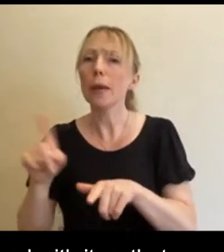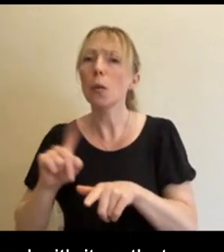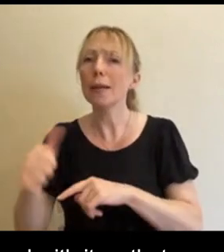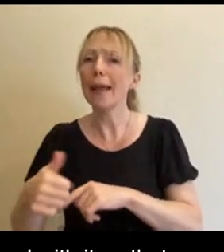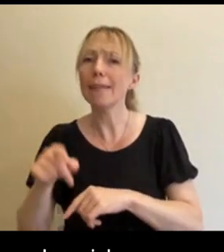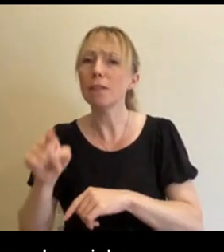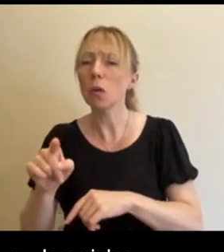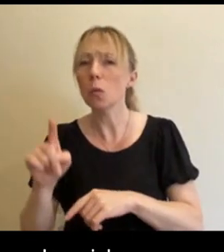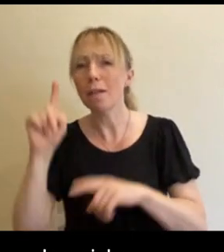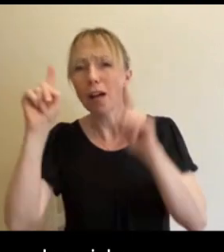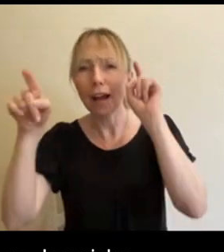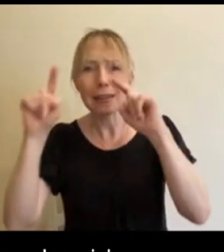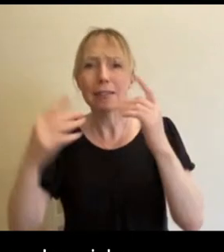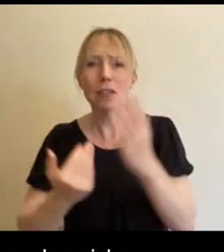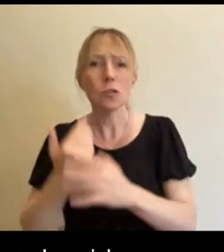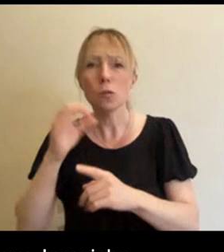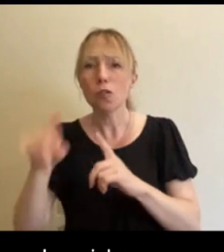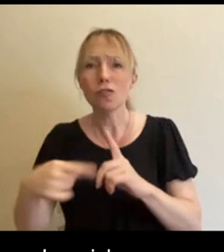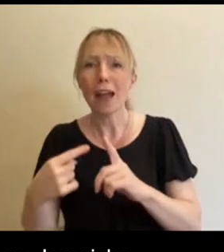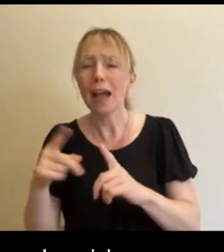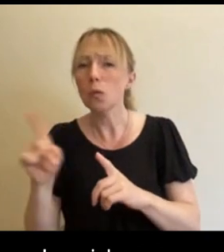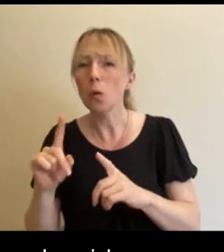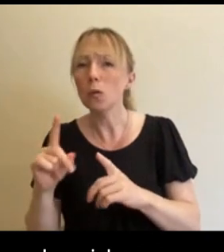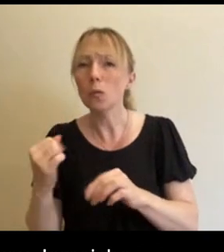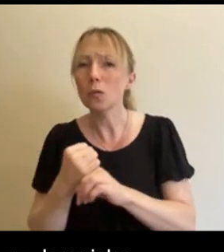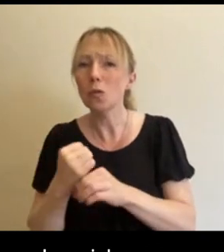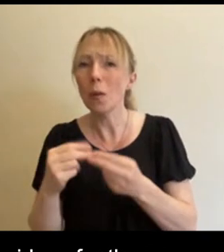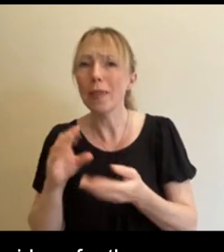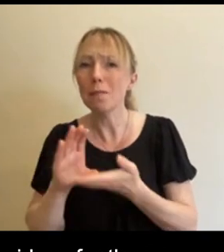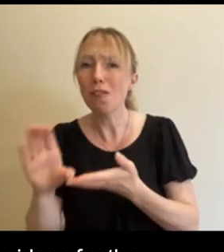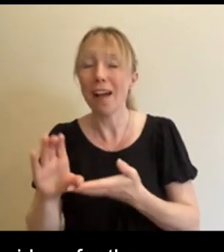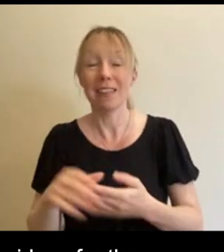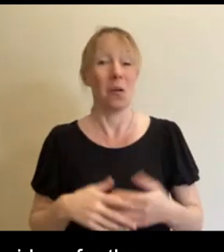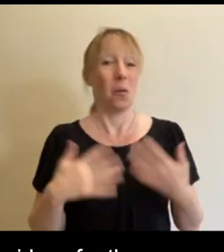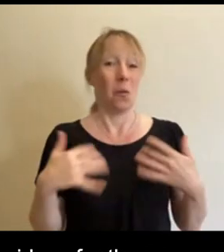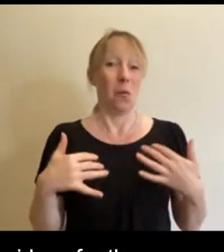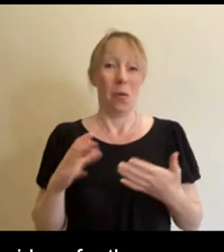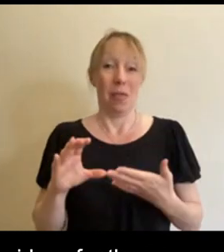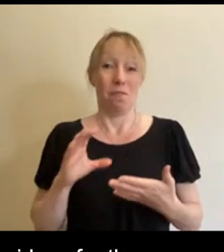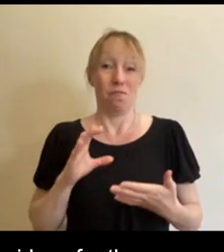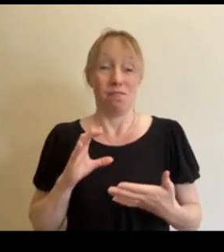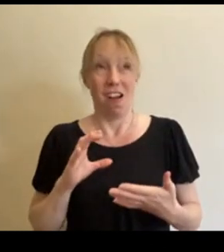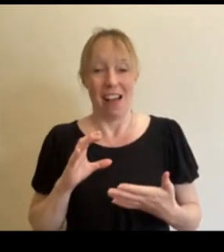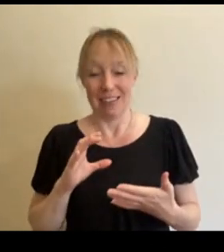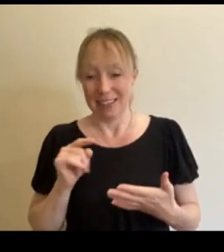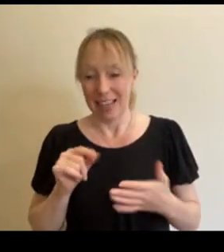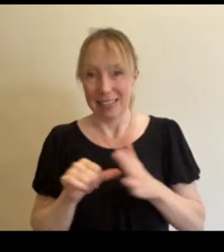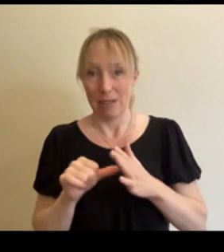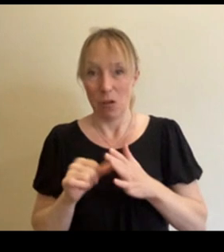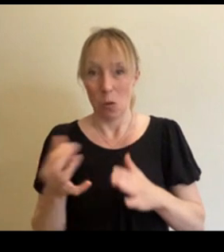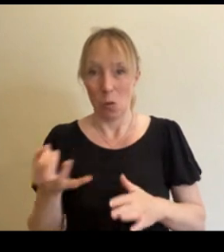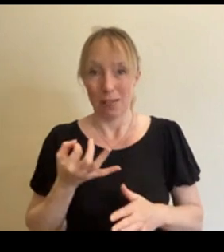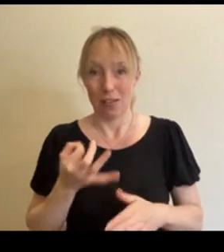a new project and what might you be doing with the prize? With the prize? Oh, well, it's kind of a difficult question, actually.